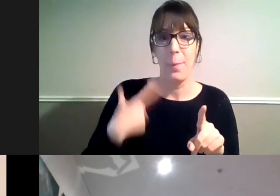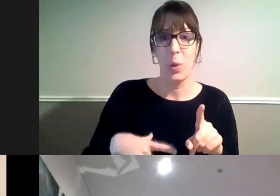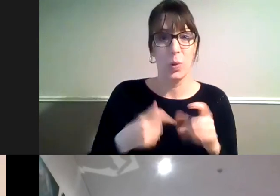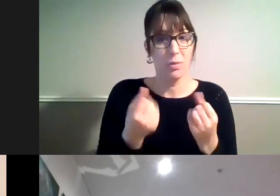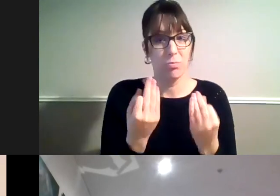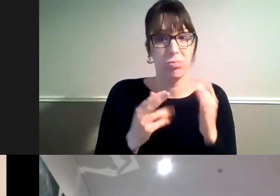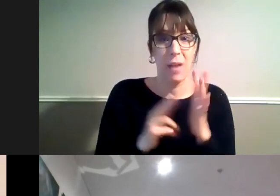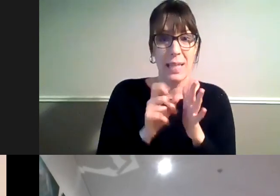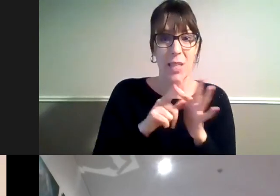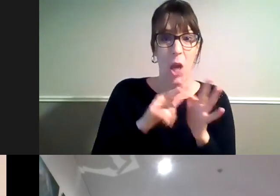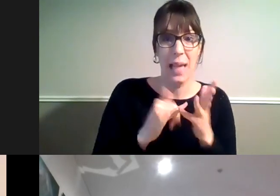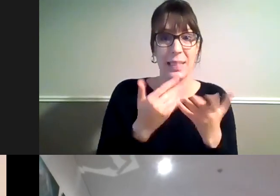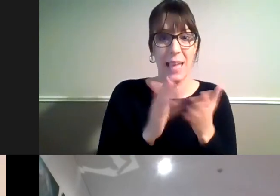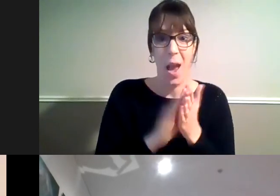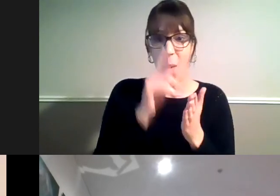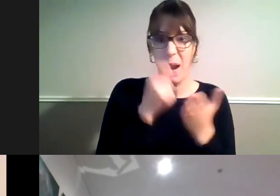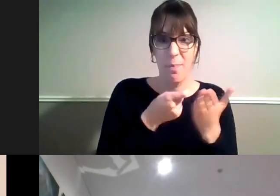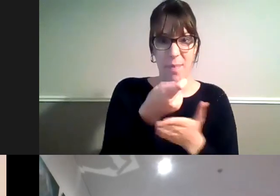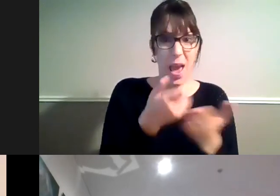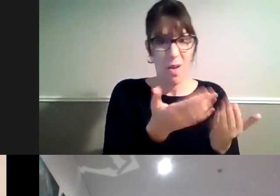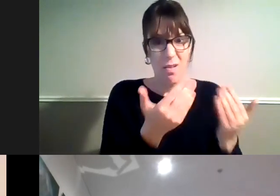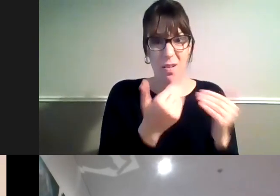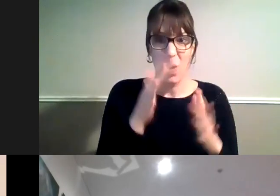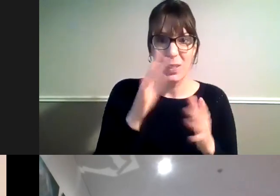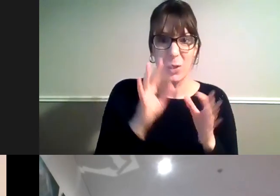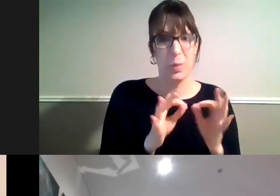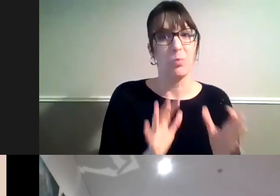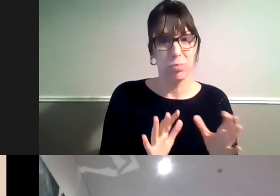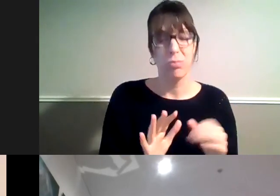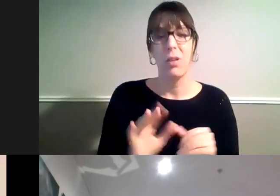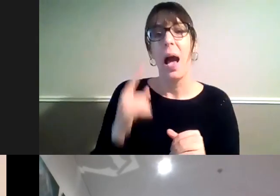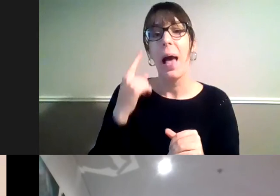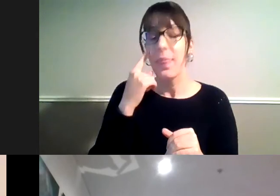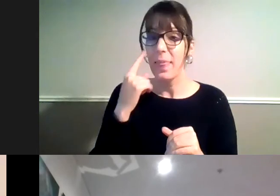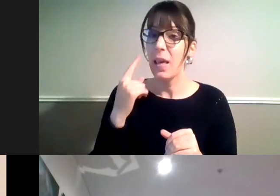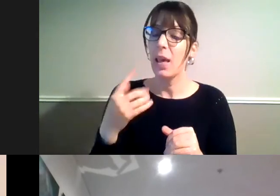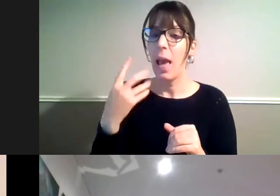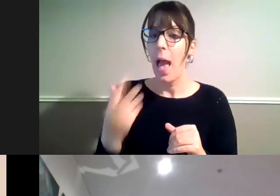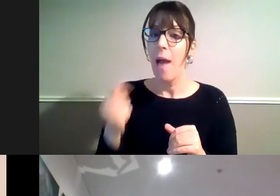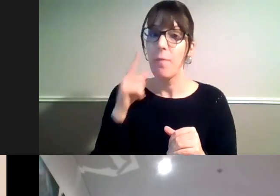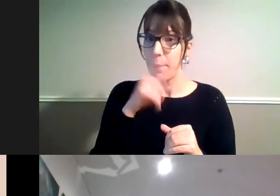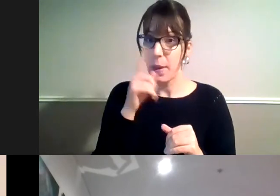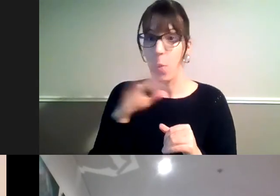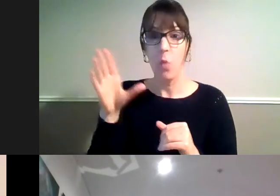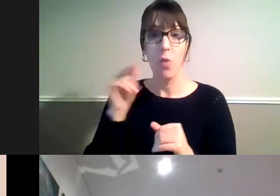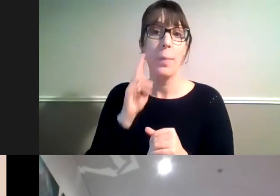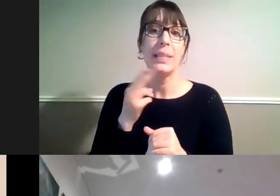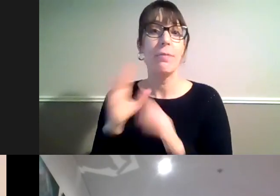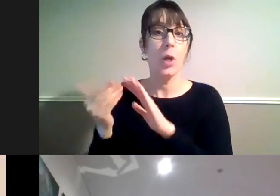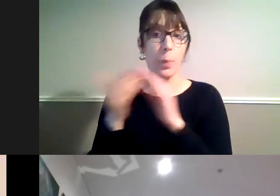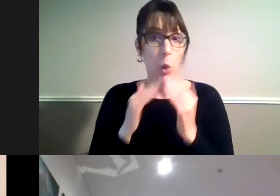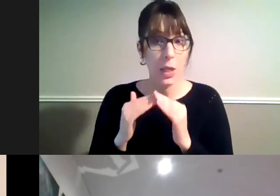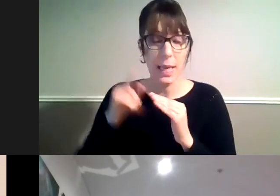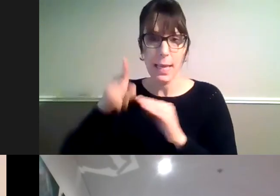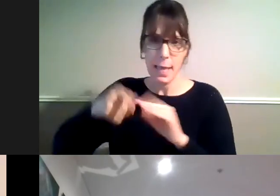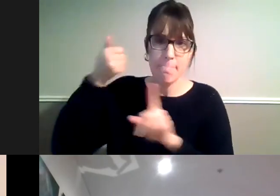people will correct me in the chat if I am but I think as a result of lobbying from people in the deaf community that has now been addressed the